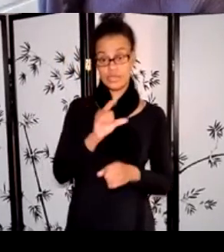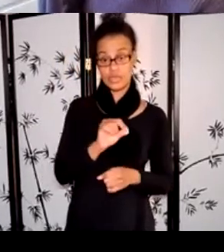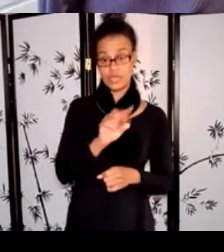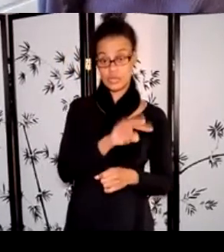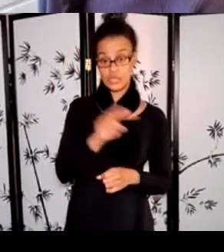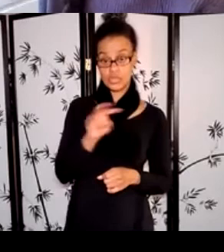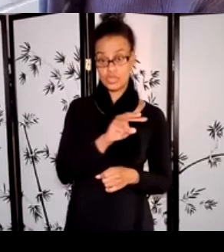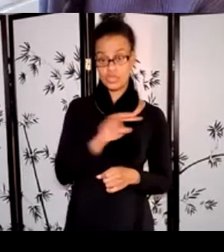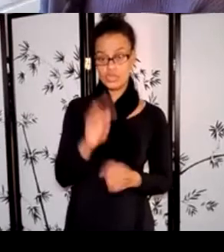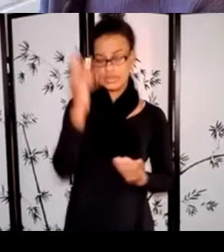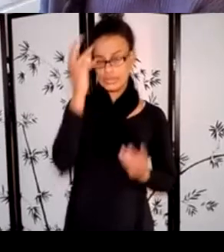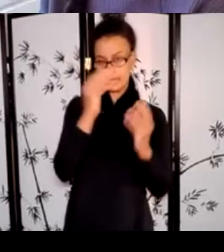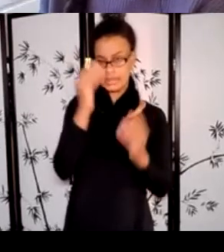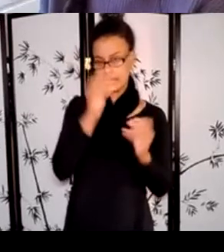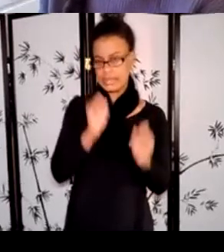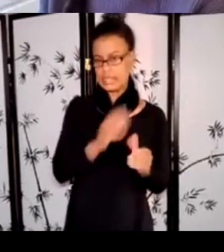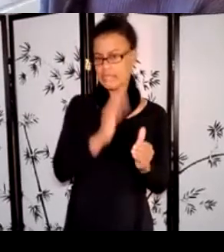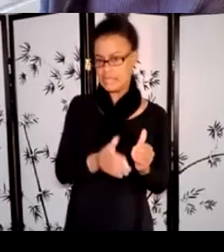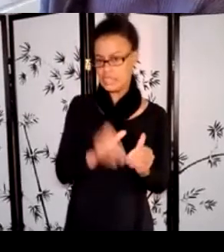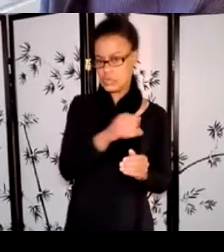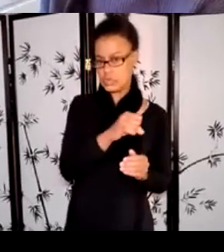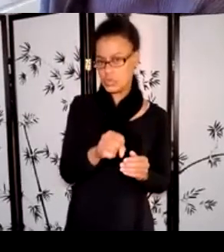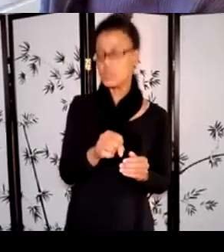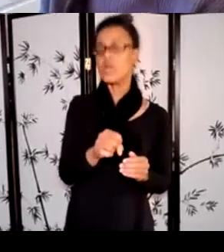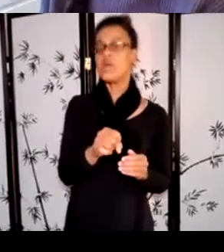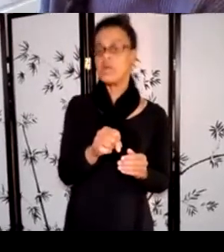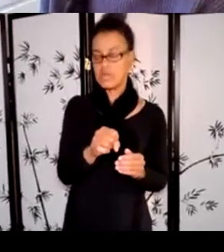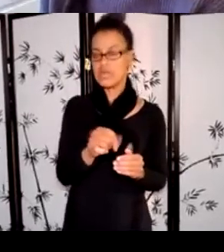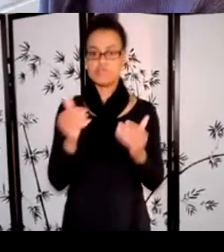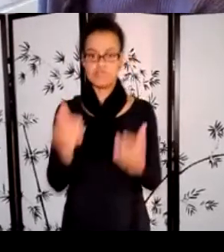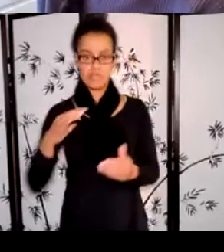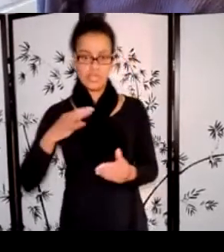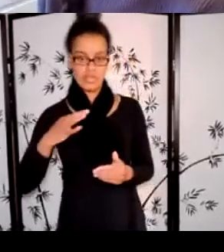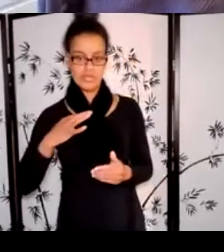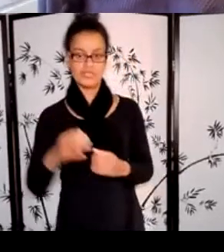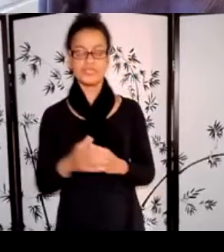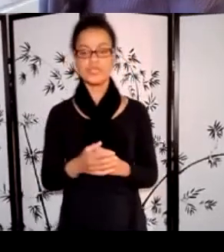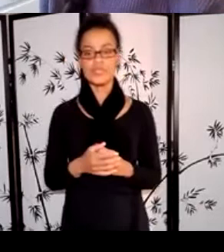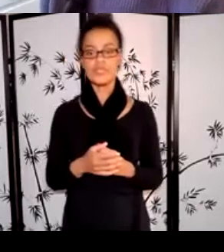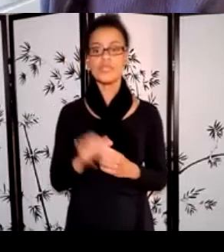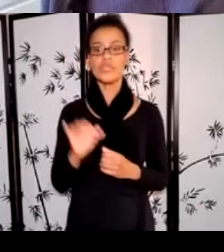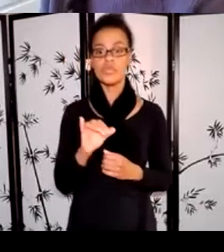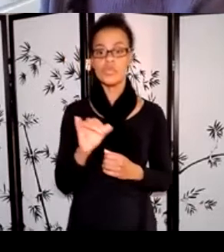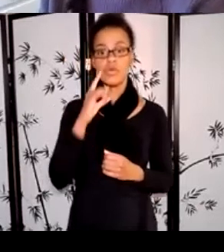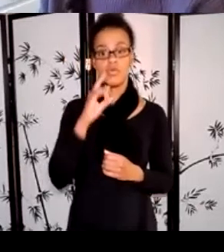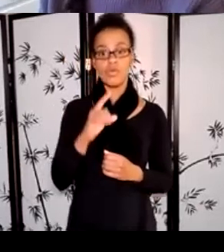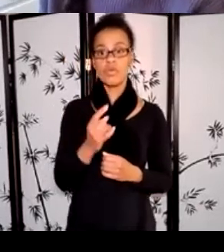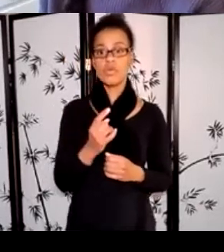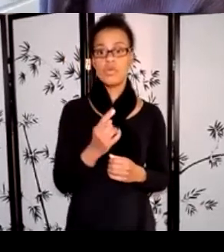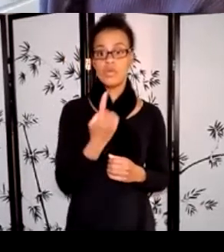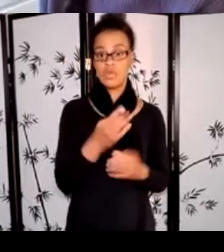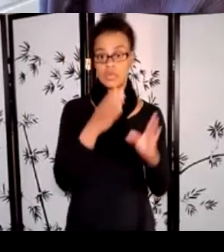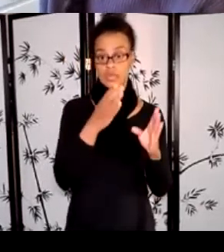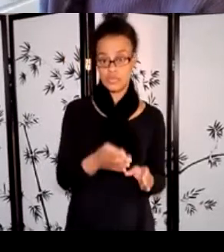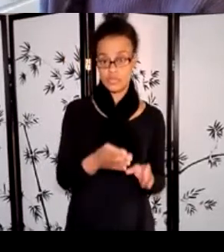Applicants may submit only one application per program deadline. We will not accept more than one application from the same applicants in the grant